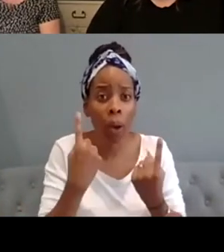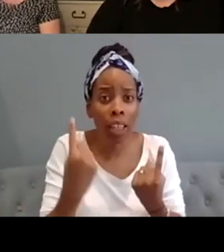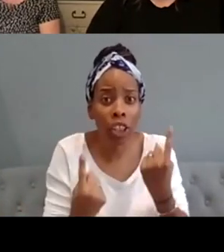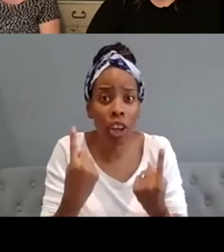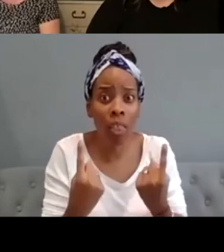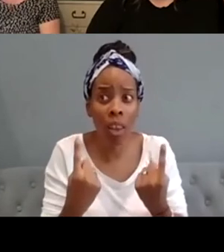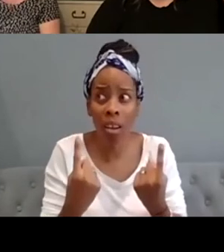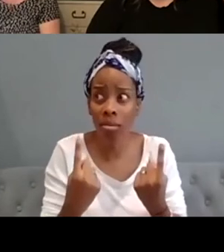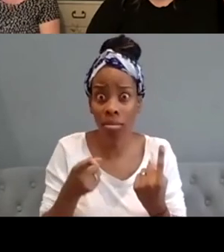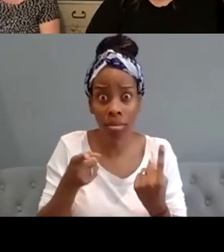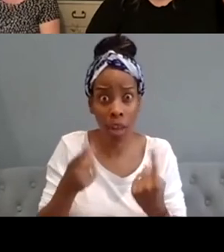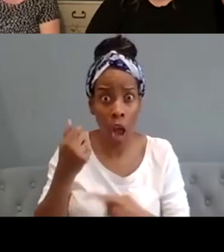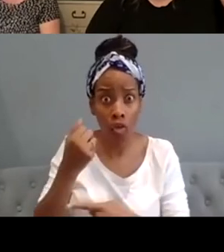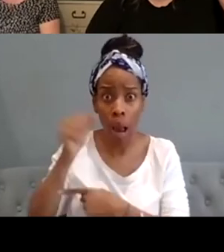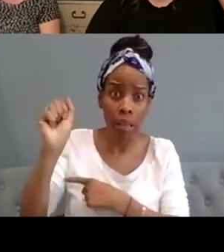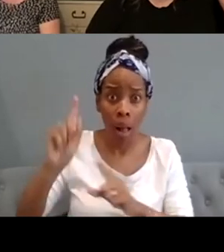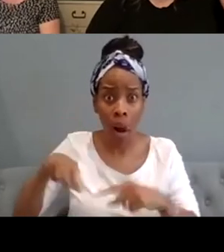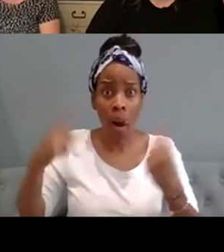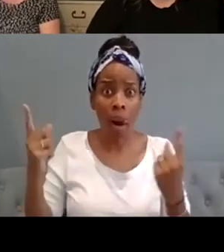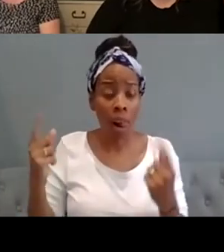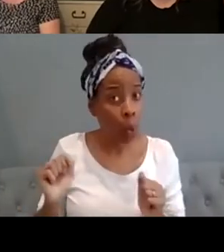so radical about that that shouldn't be hard should it